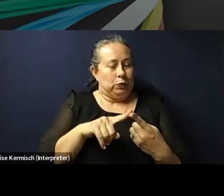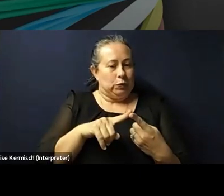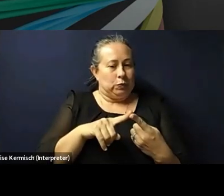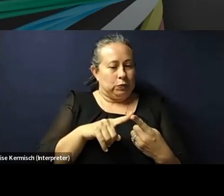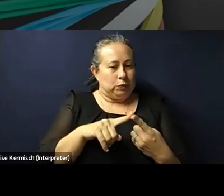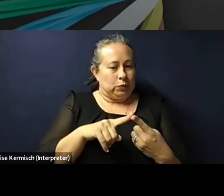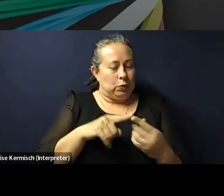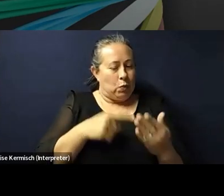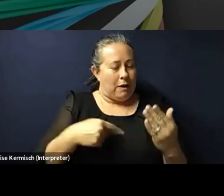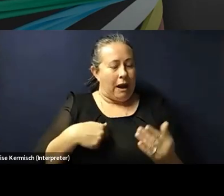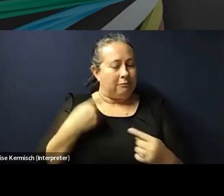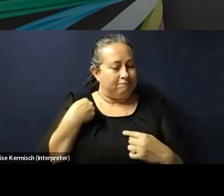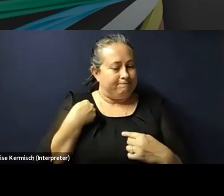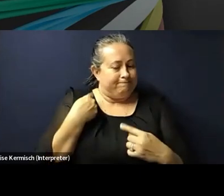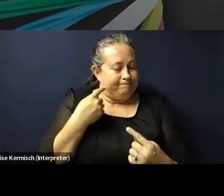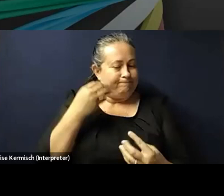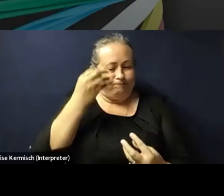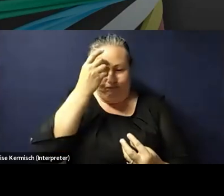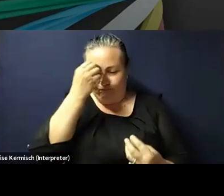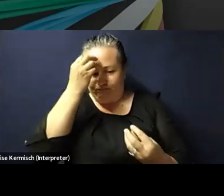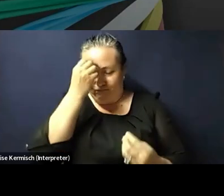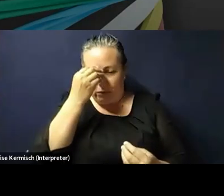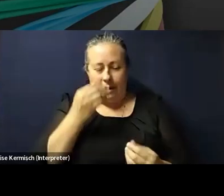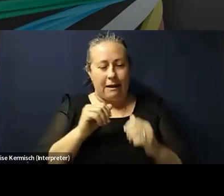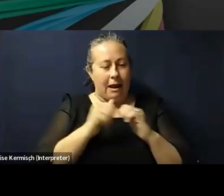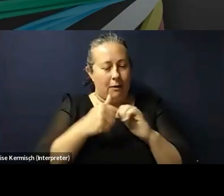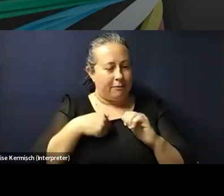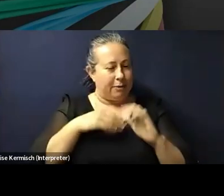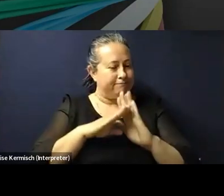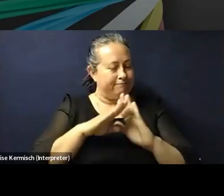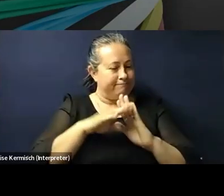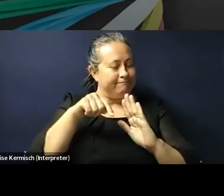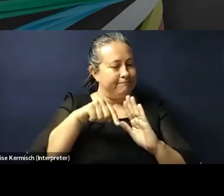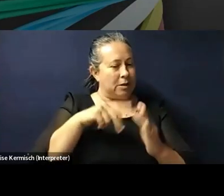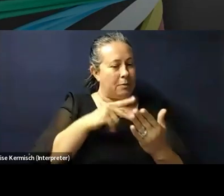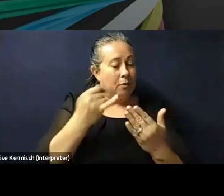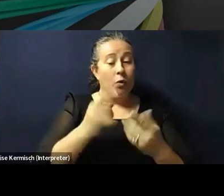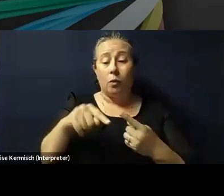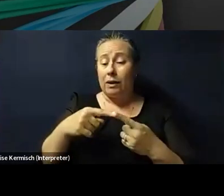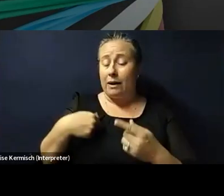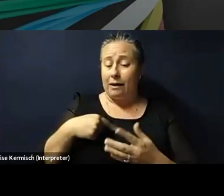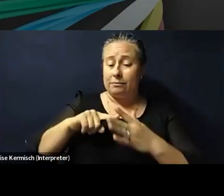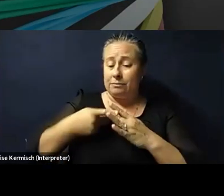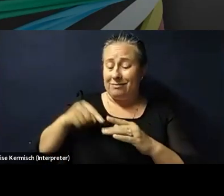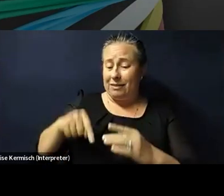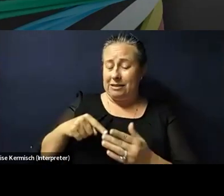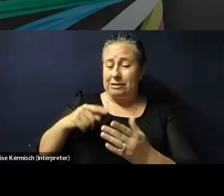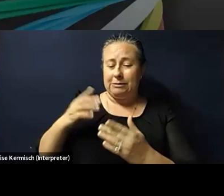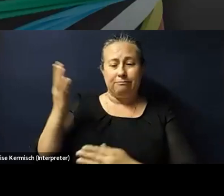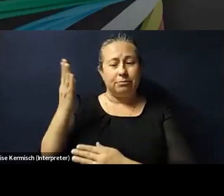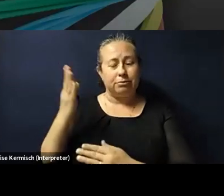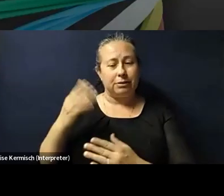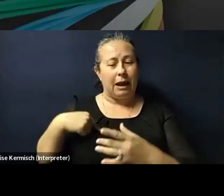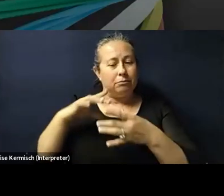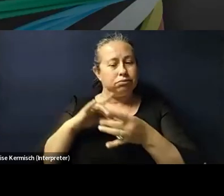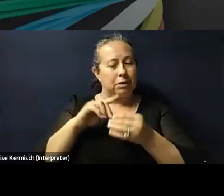which I've been thinking about when developing this project, which is partly why I spoke about the mother when I started the presentation. Because one of the